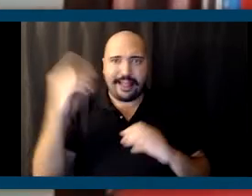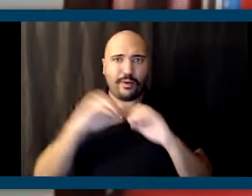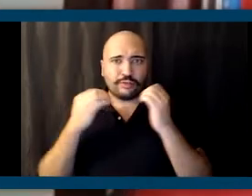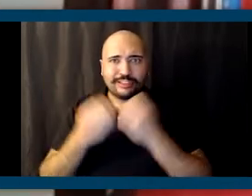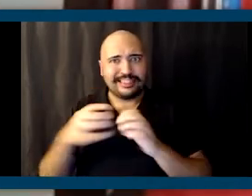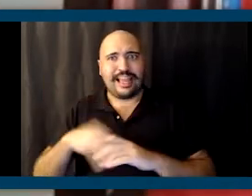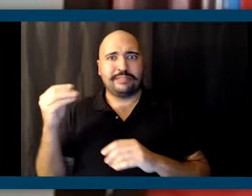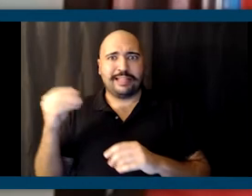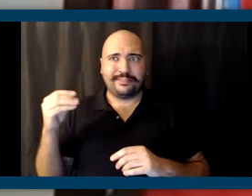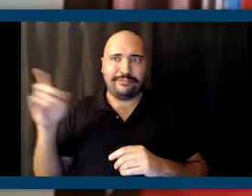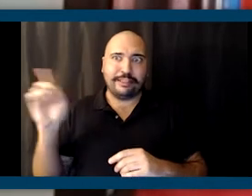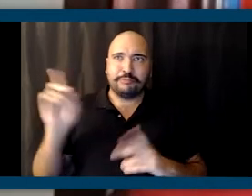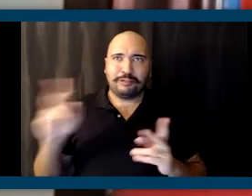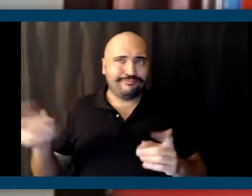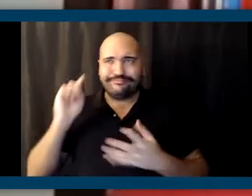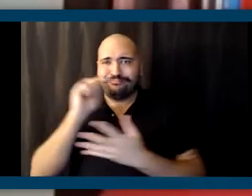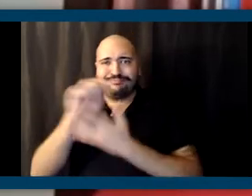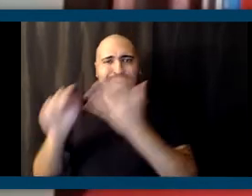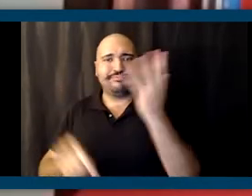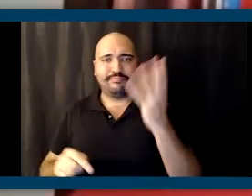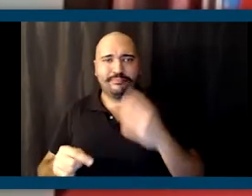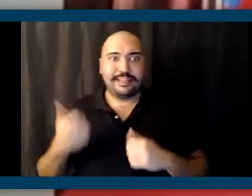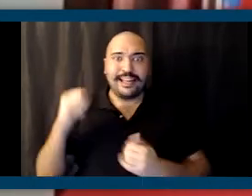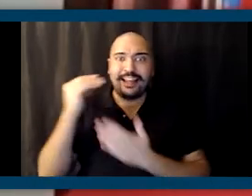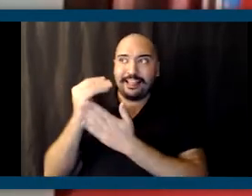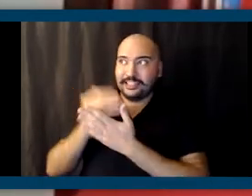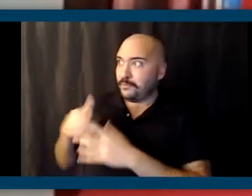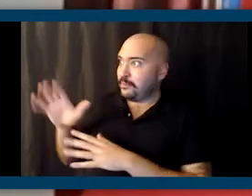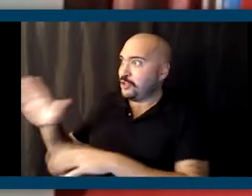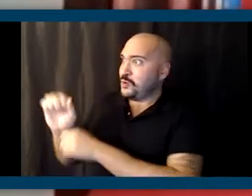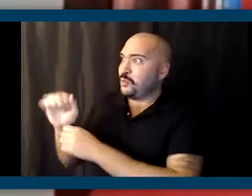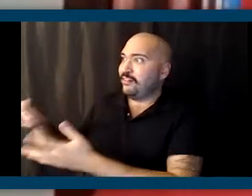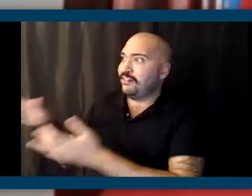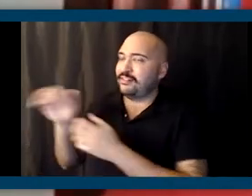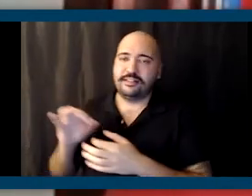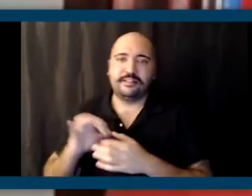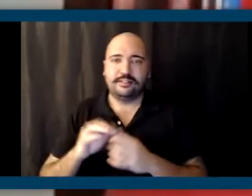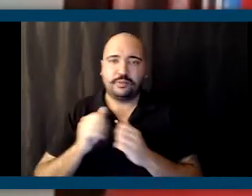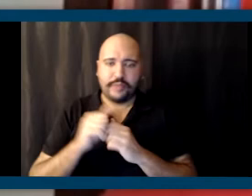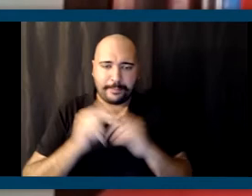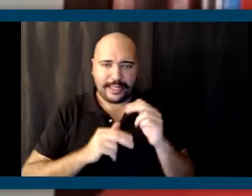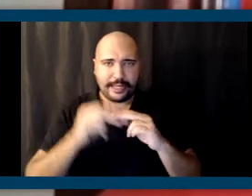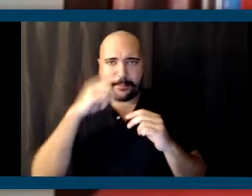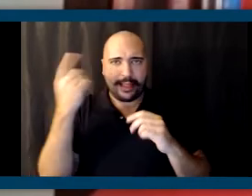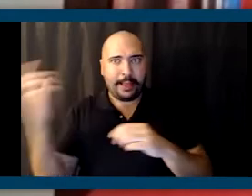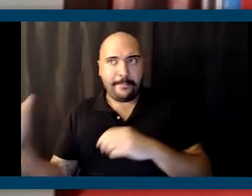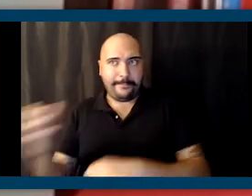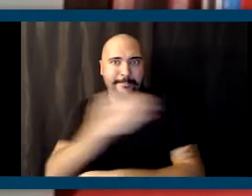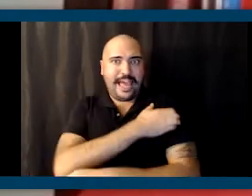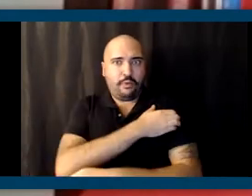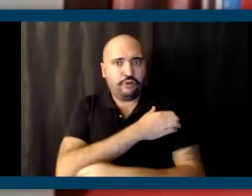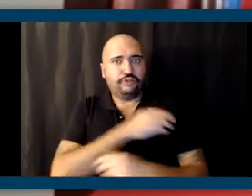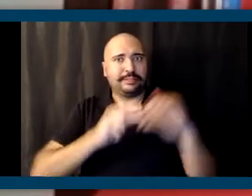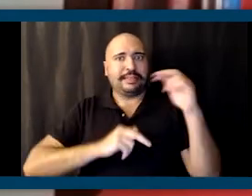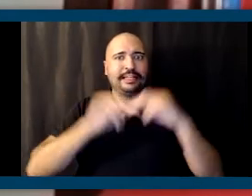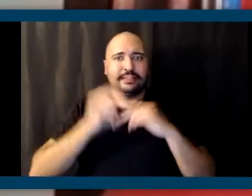party. Are there any lessons from that work with respect to building Black power that you think are